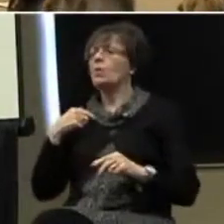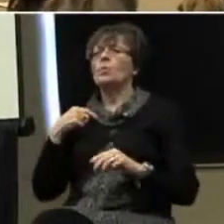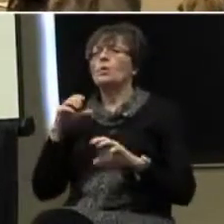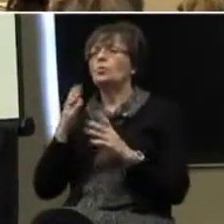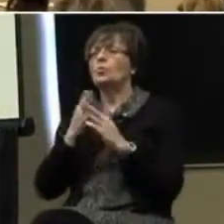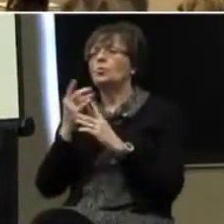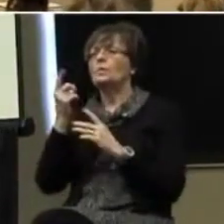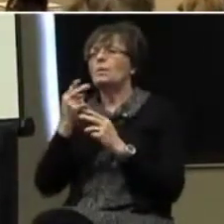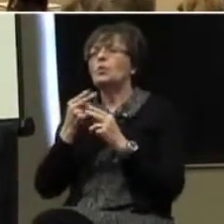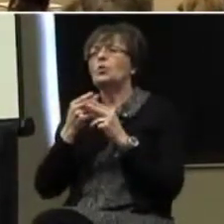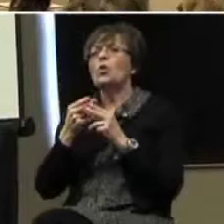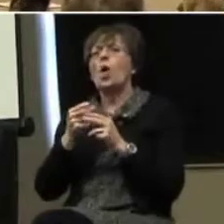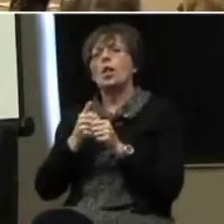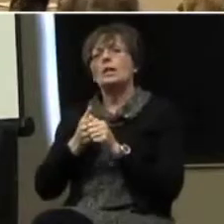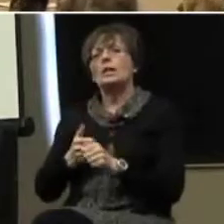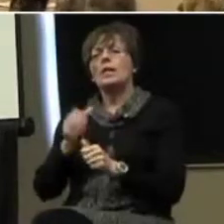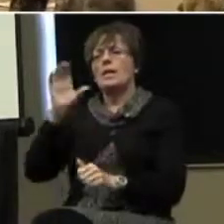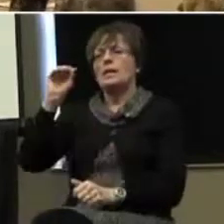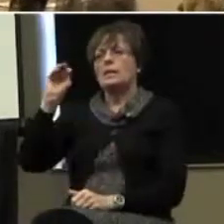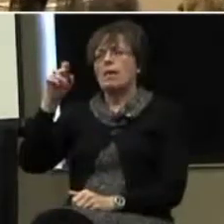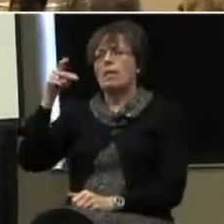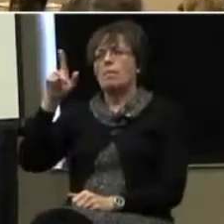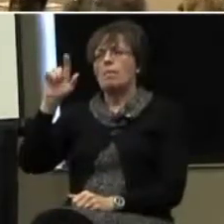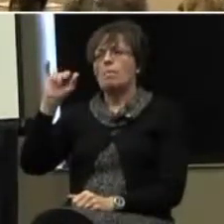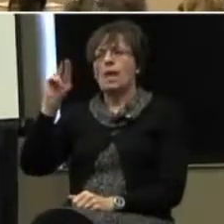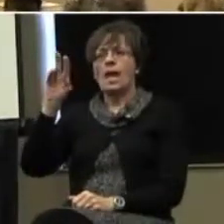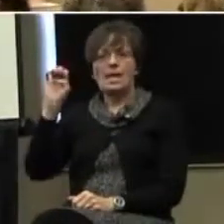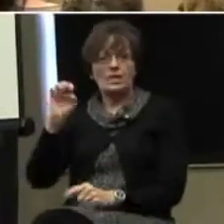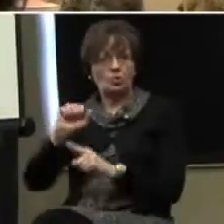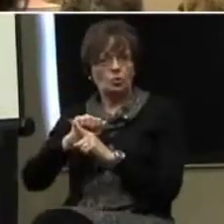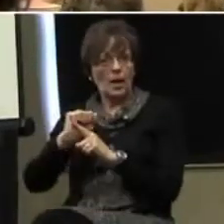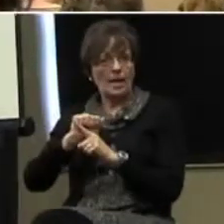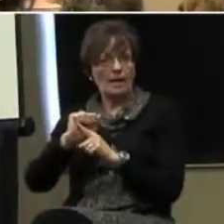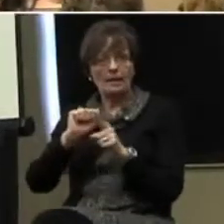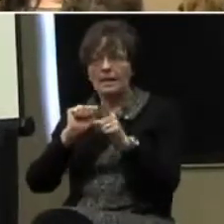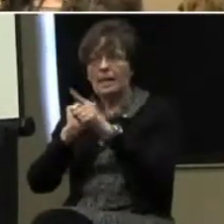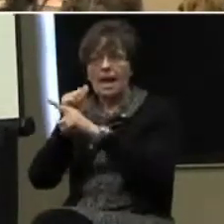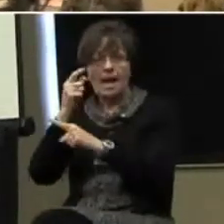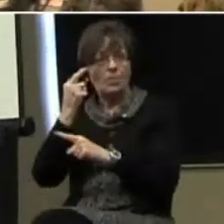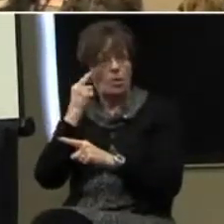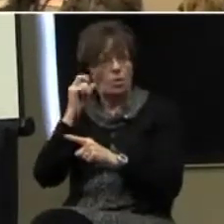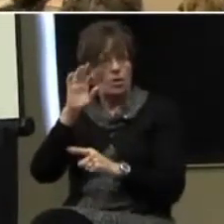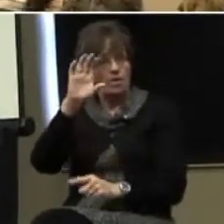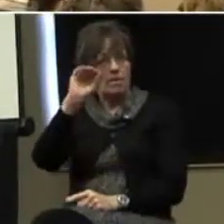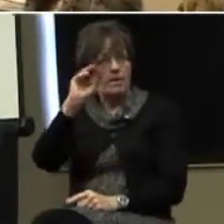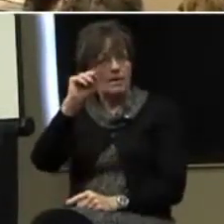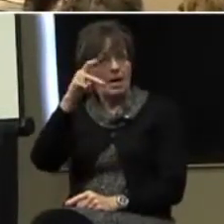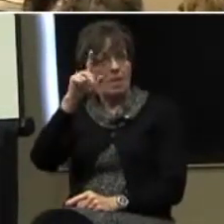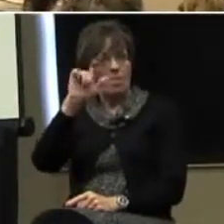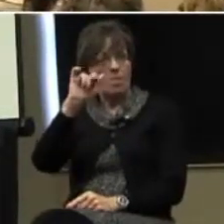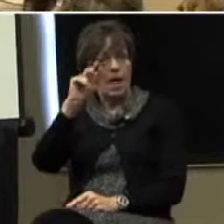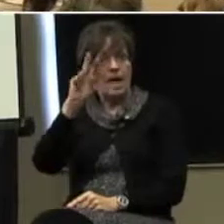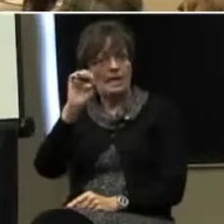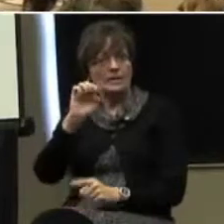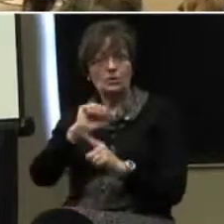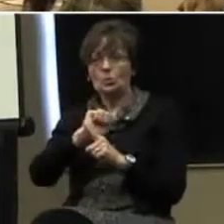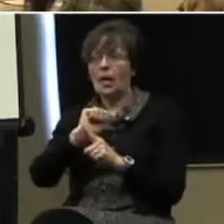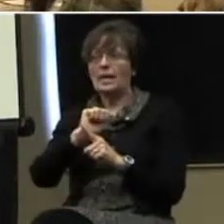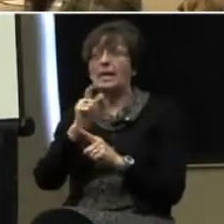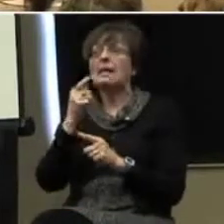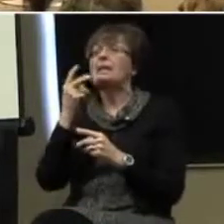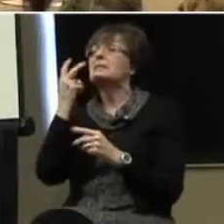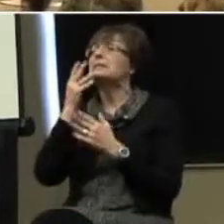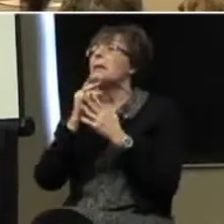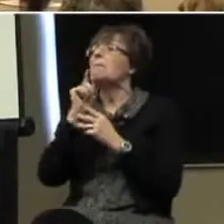do that through something called compliance training. Has anyone heard of compliance training? Yep. I see some head